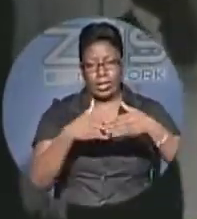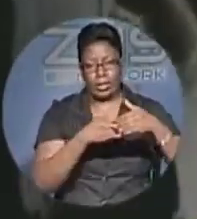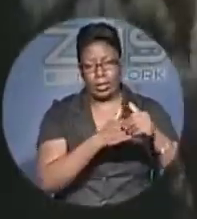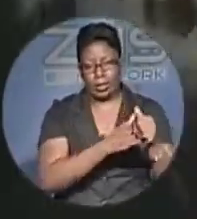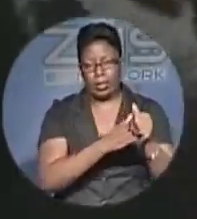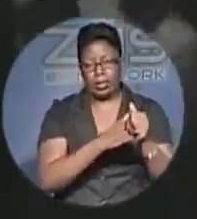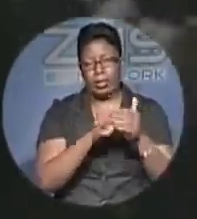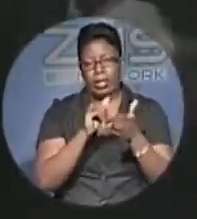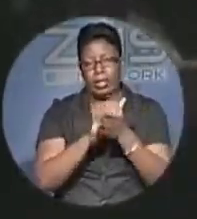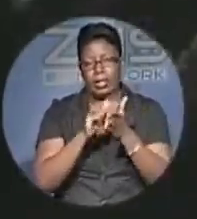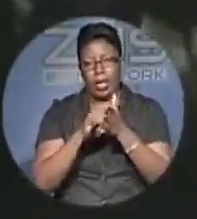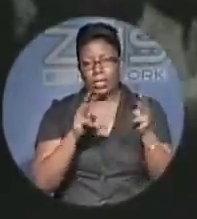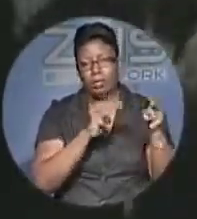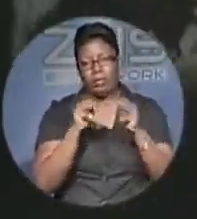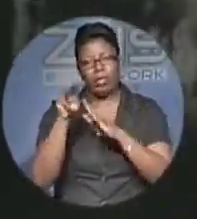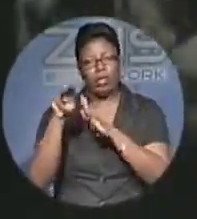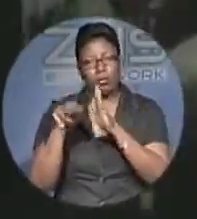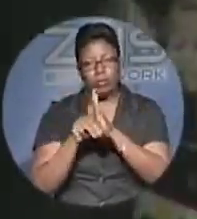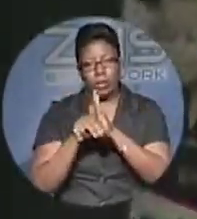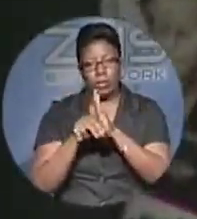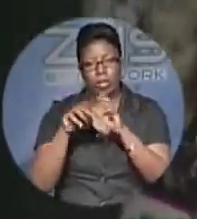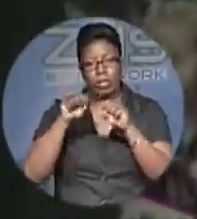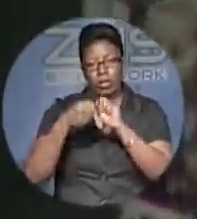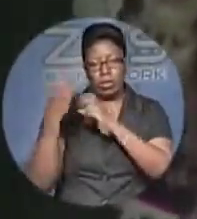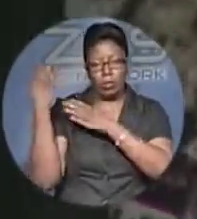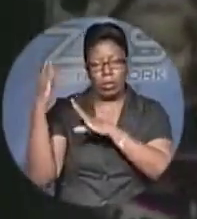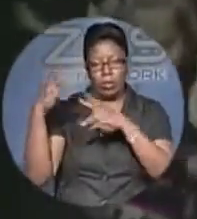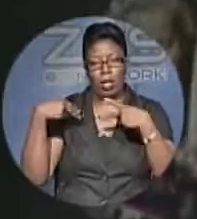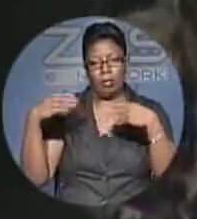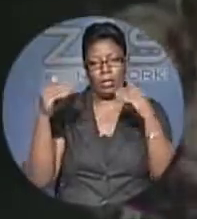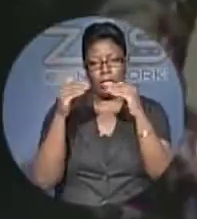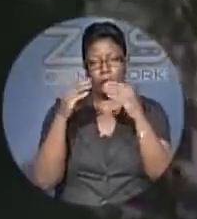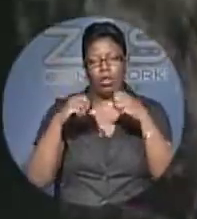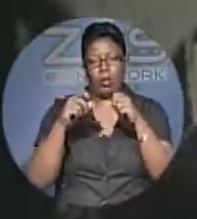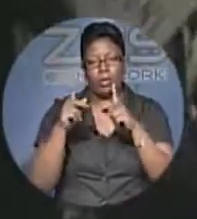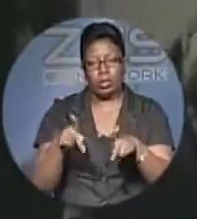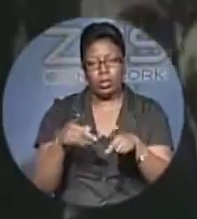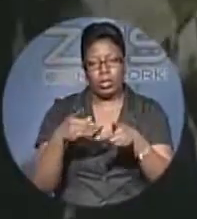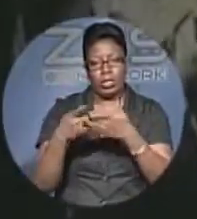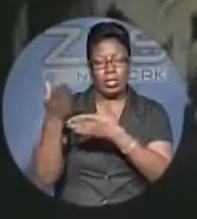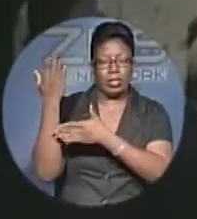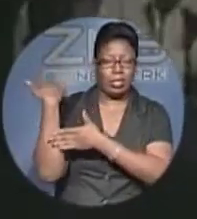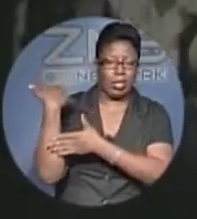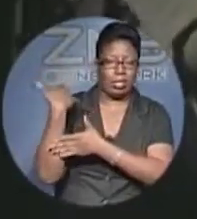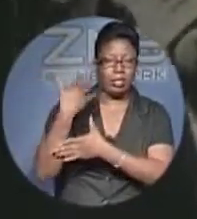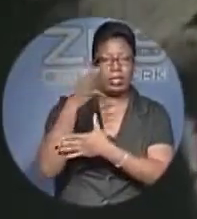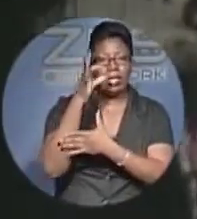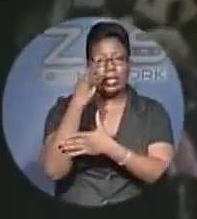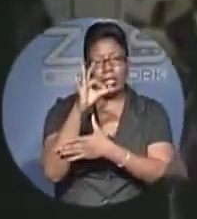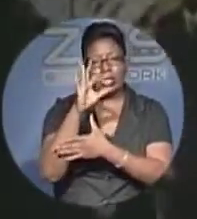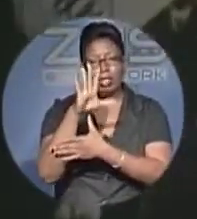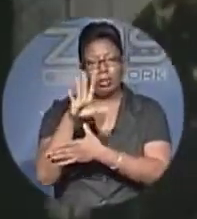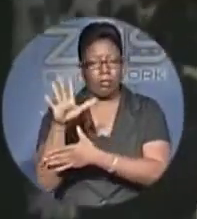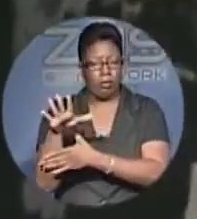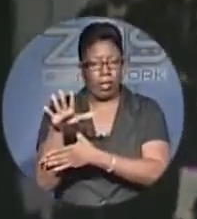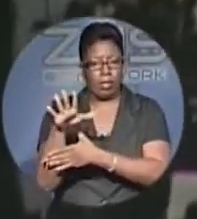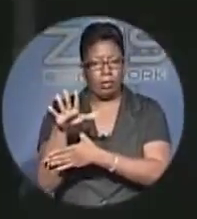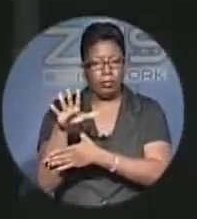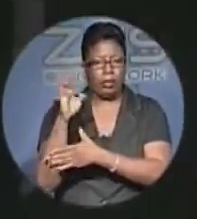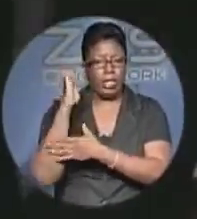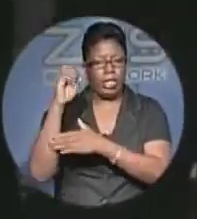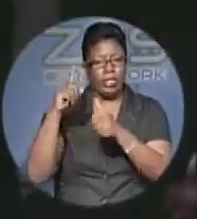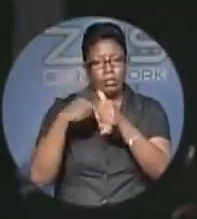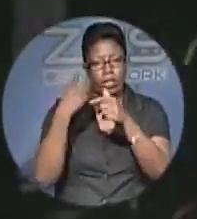Bahamians to have equal opportunities in the workplace since 1955. And that was when he first got involved in trade unions.